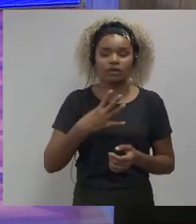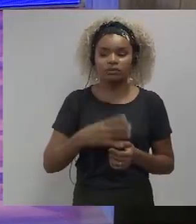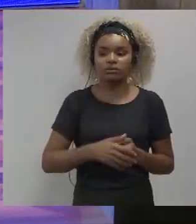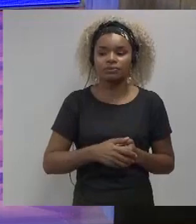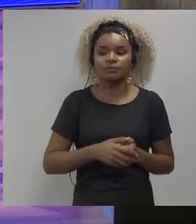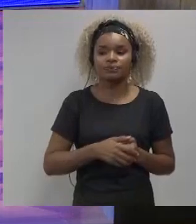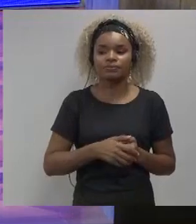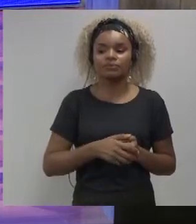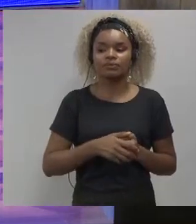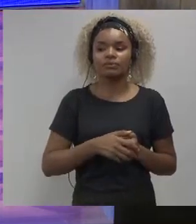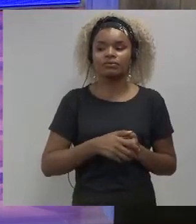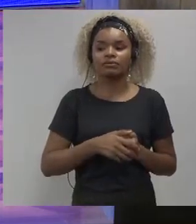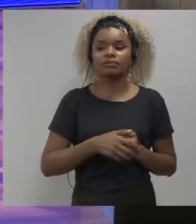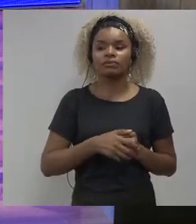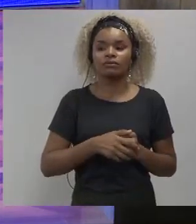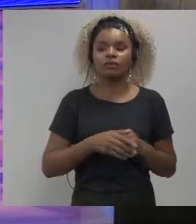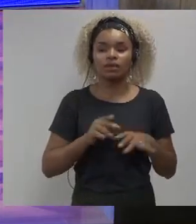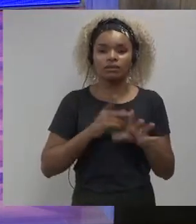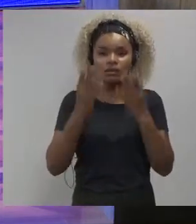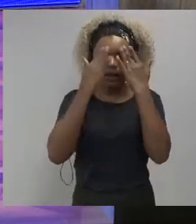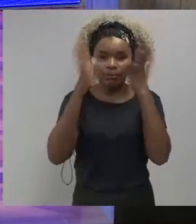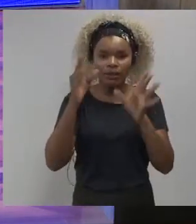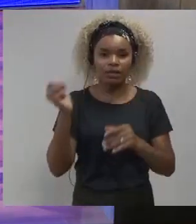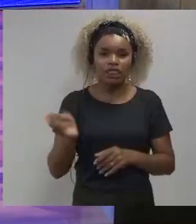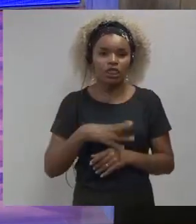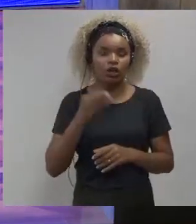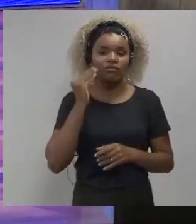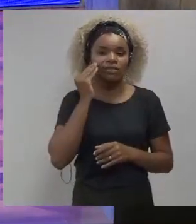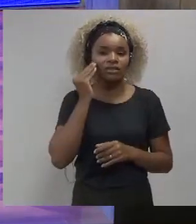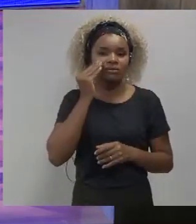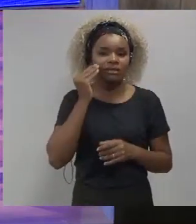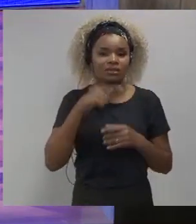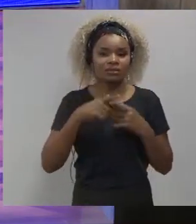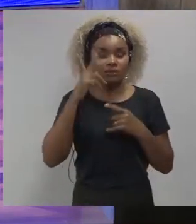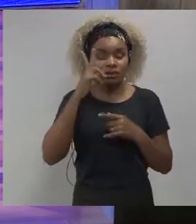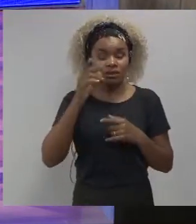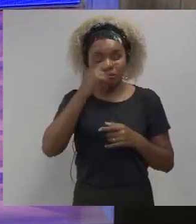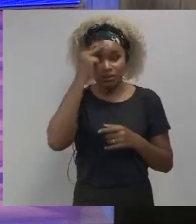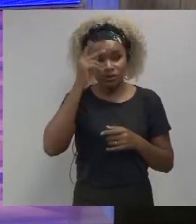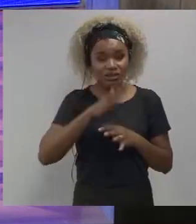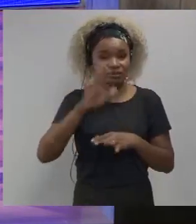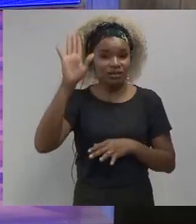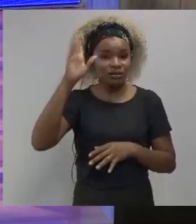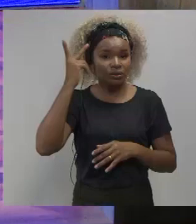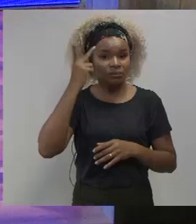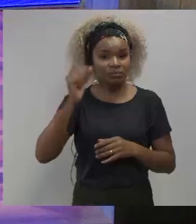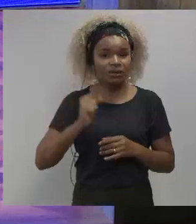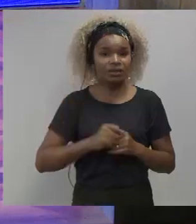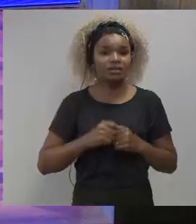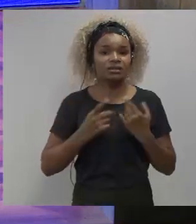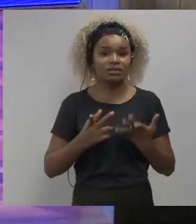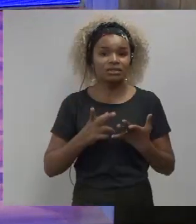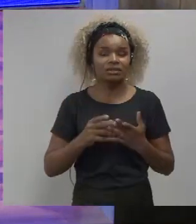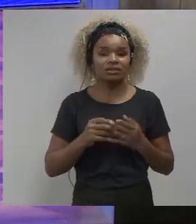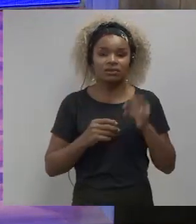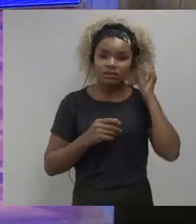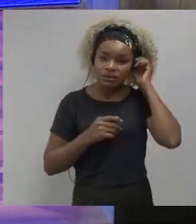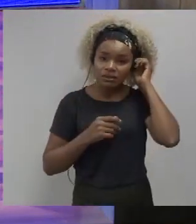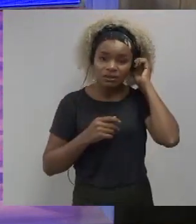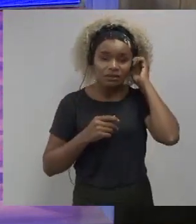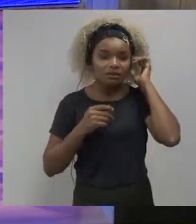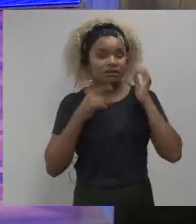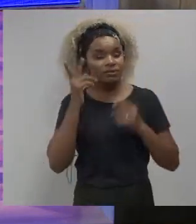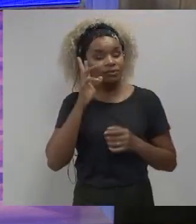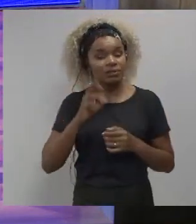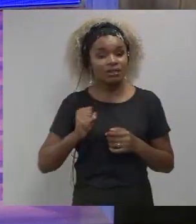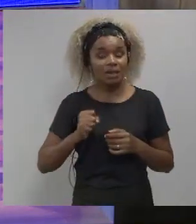and funnily enough for the guys who raise their hands for conscientiousness that was the trait that was shown to be the least associated with